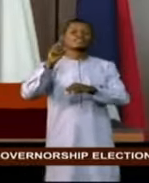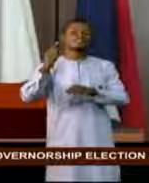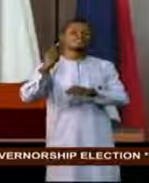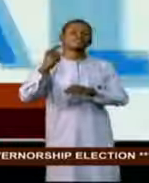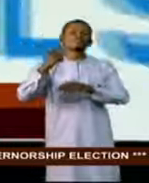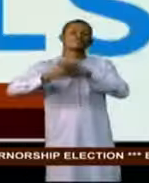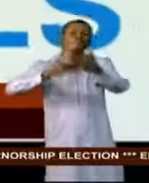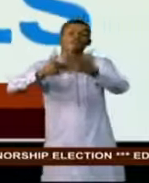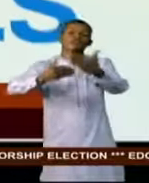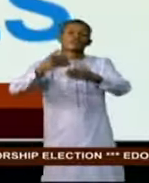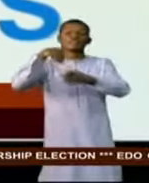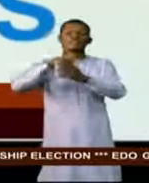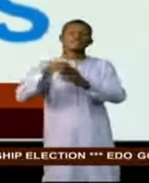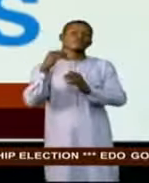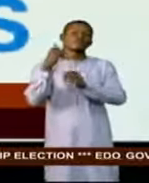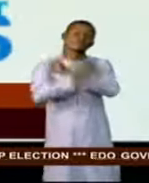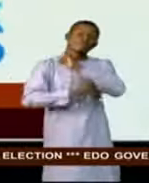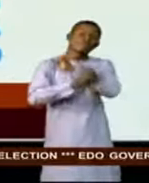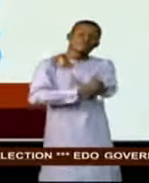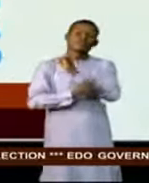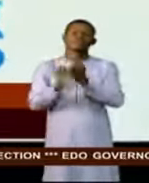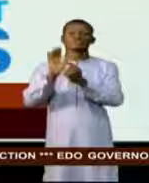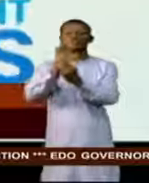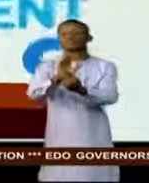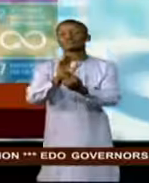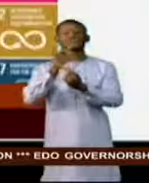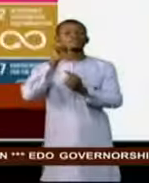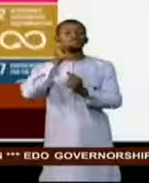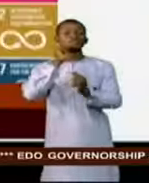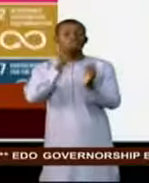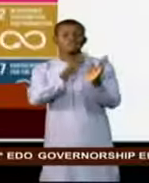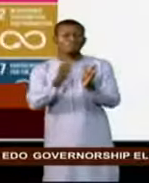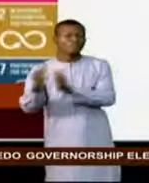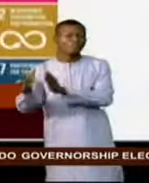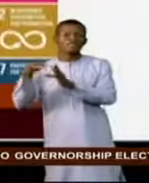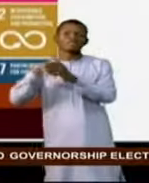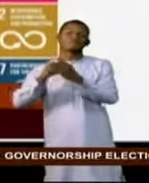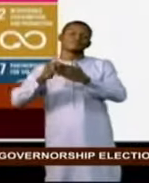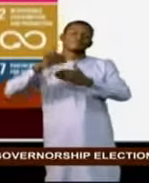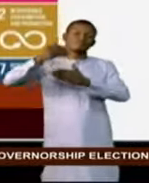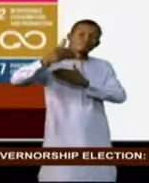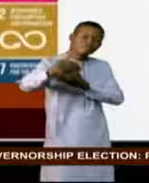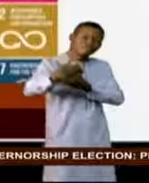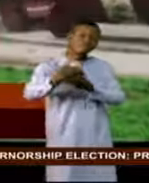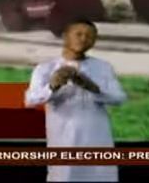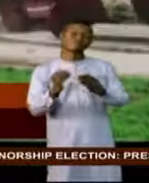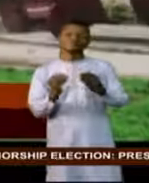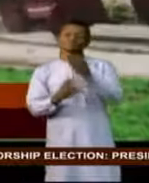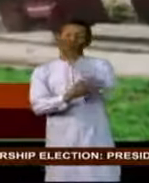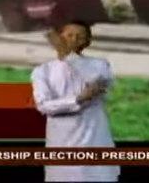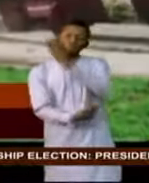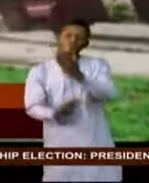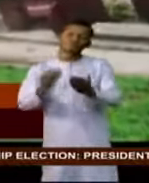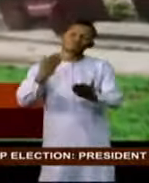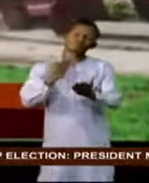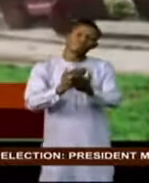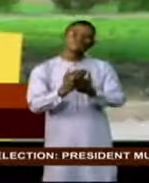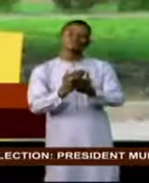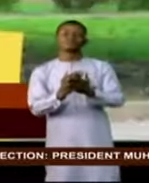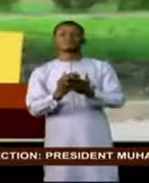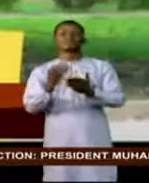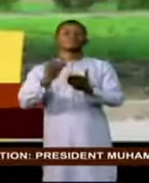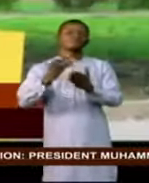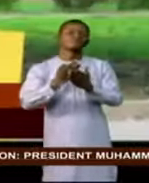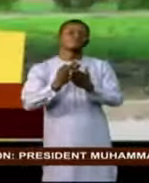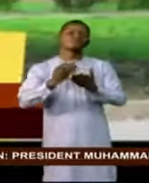country setting out Nigeria's vision for the next decade in fighting poverty, combating illicit financial flows and ensuring